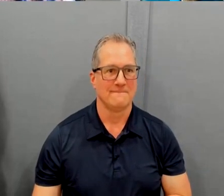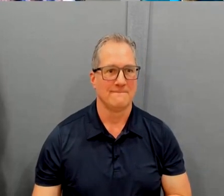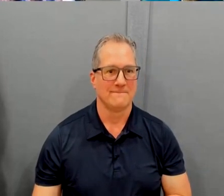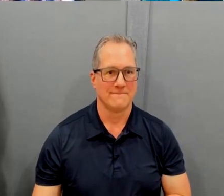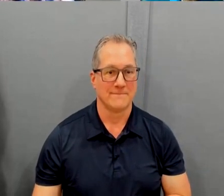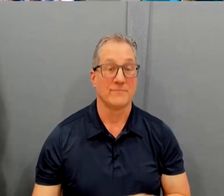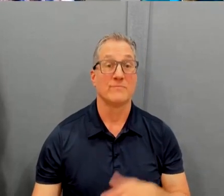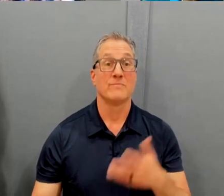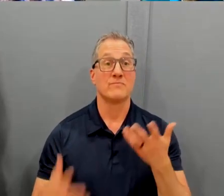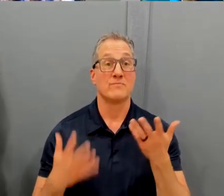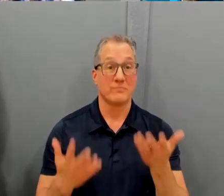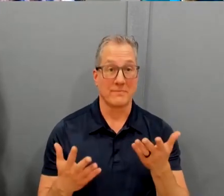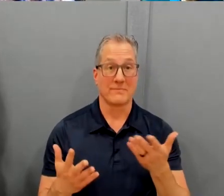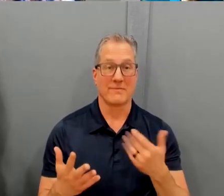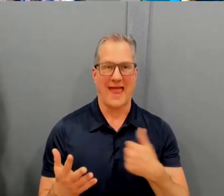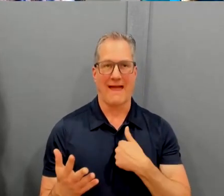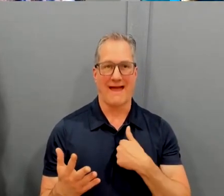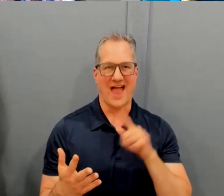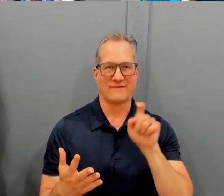So I have a question.